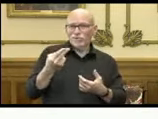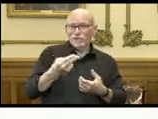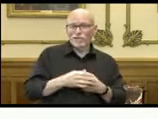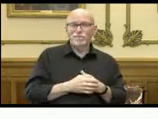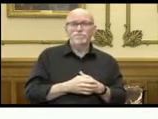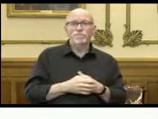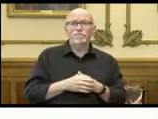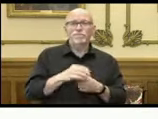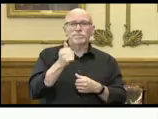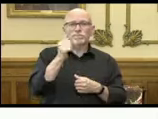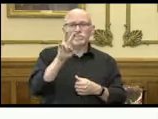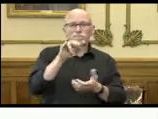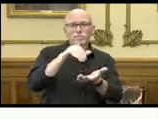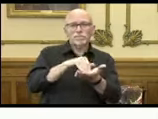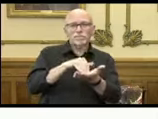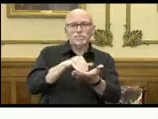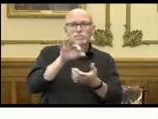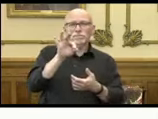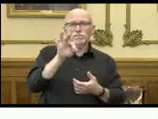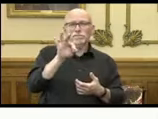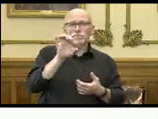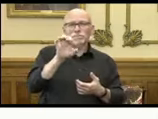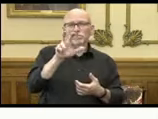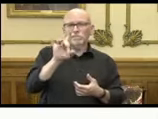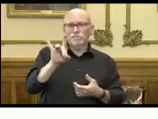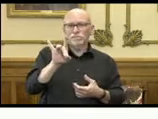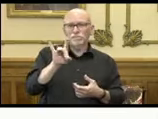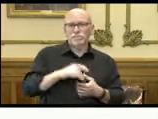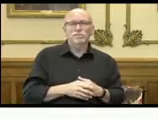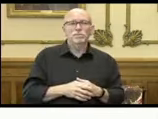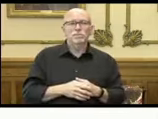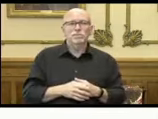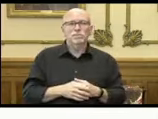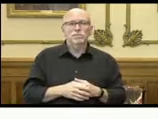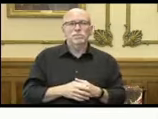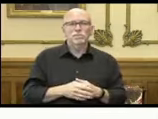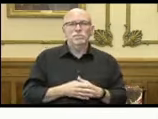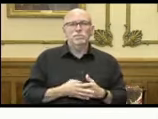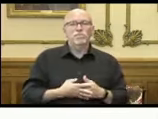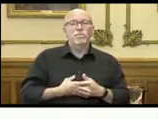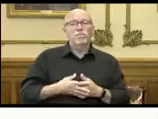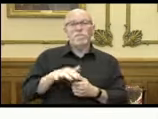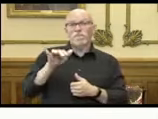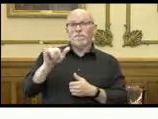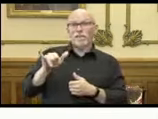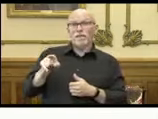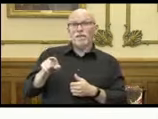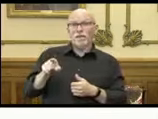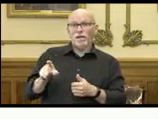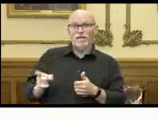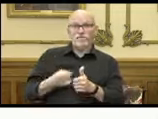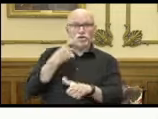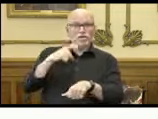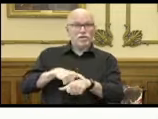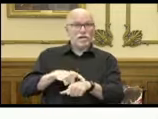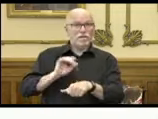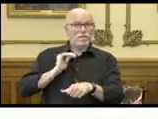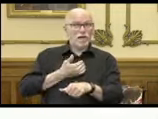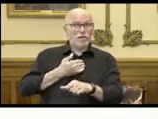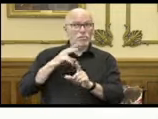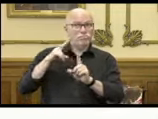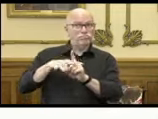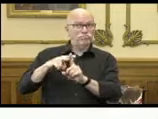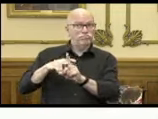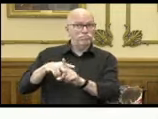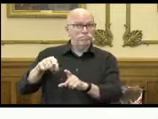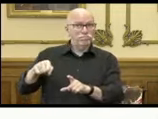was 17,938. This was the first time that our initial claims amount